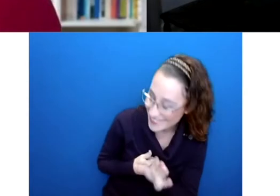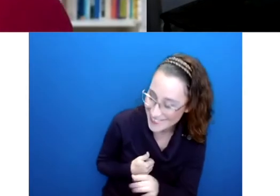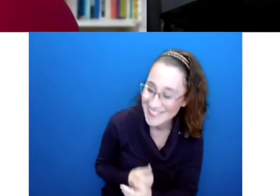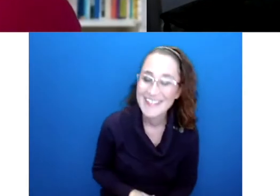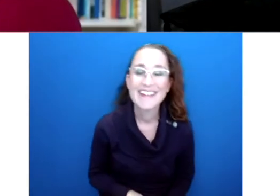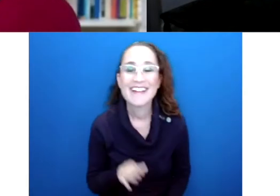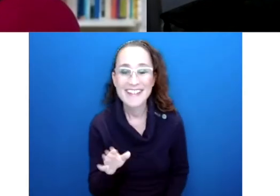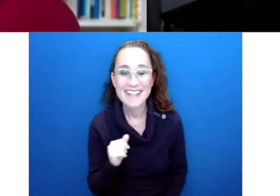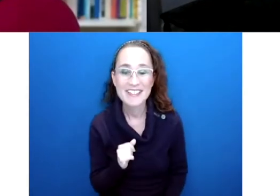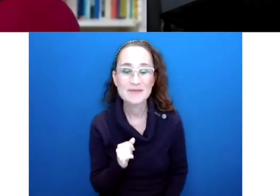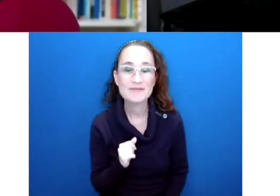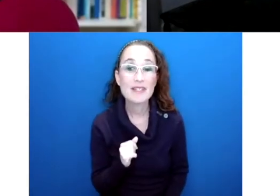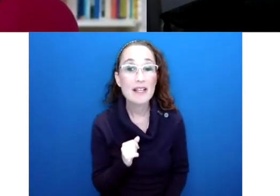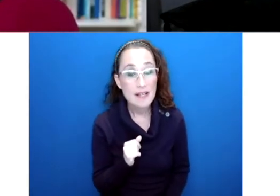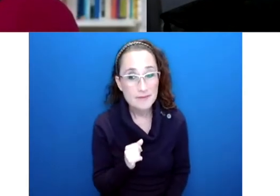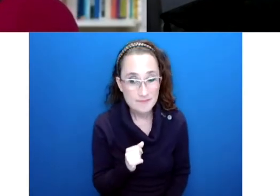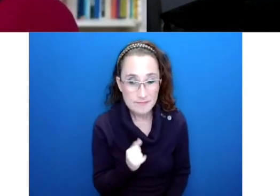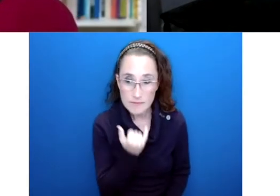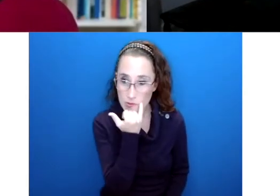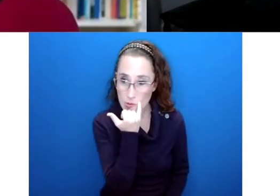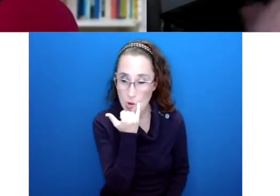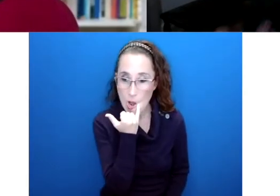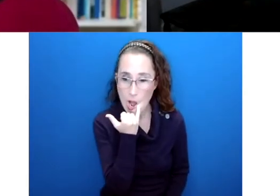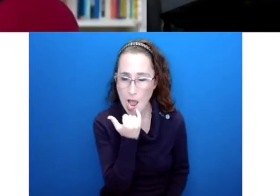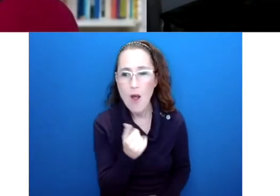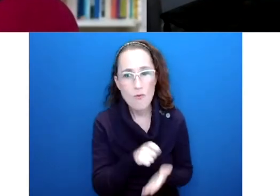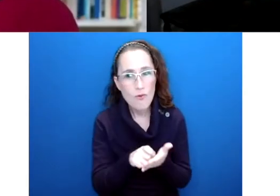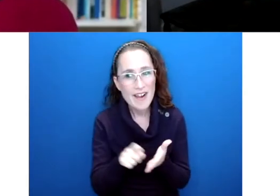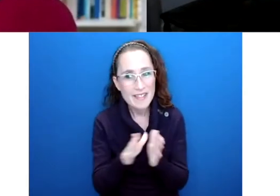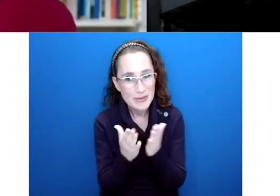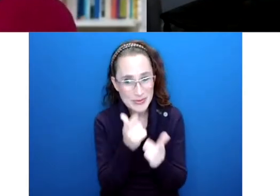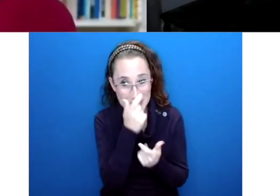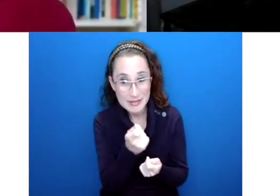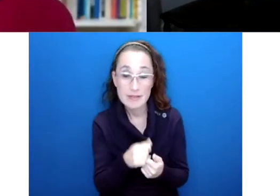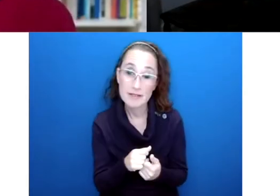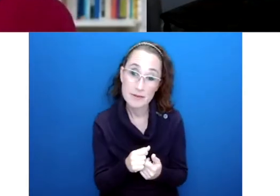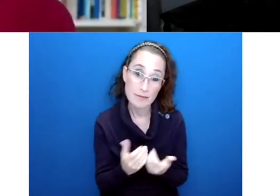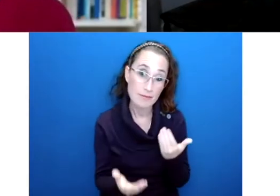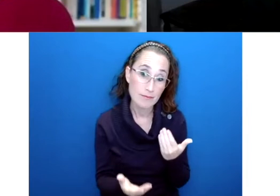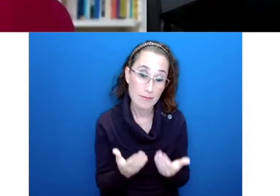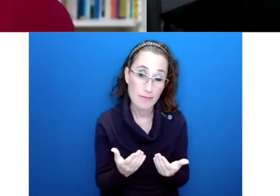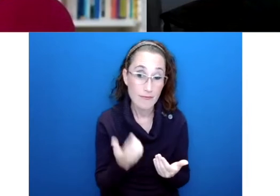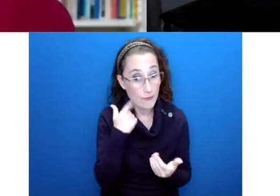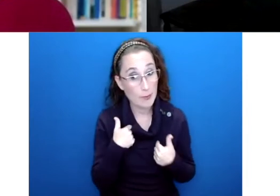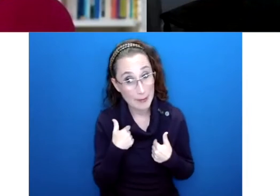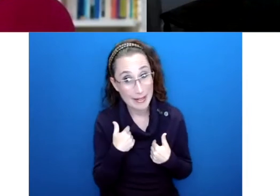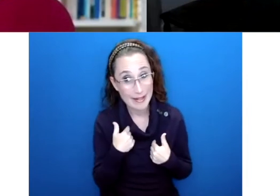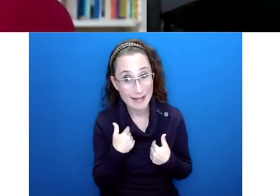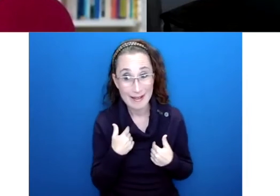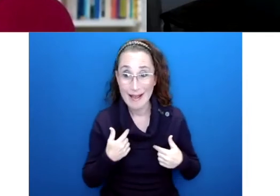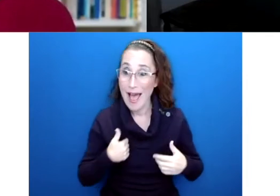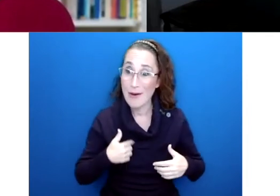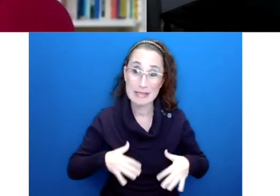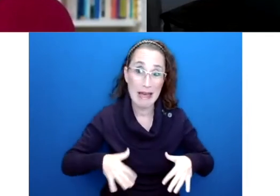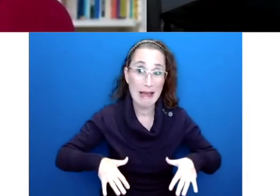Well, it was interesting. There were a lot of interesting parts about writing this book, because as I said, it was in the midst of probably the most I mean, for me personally, like anxiety